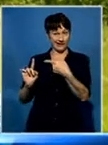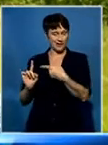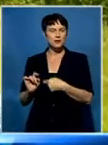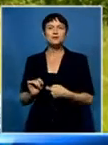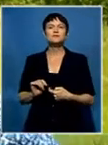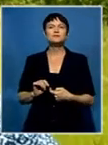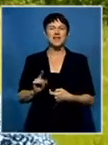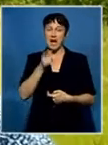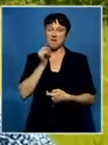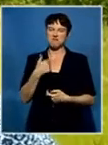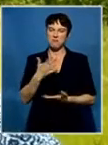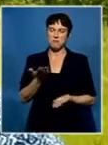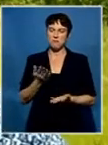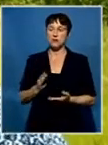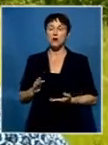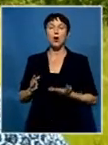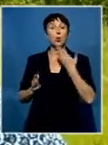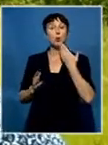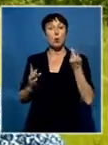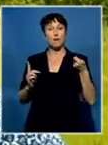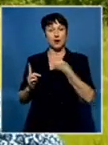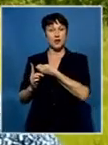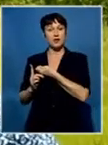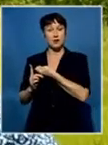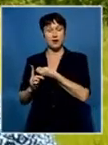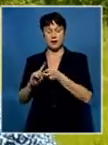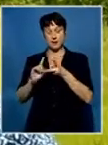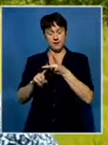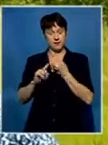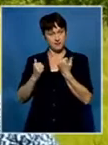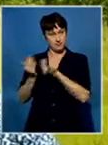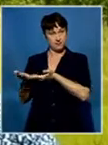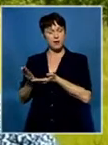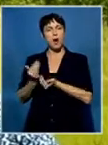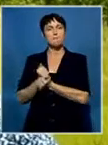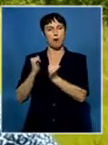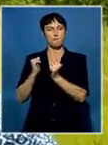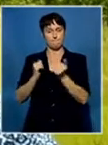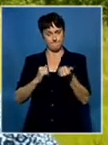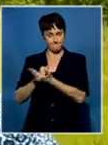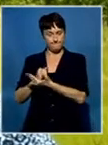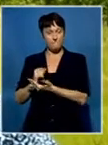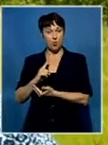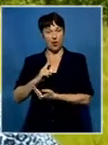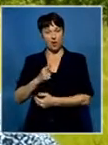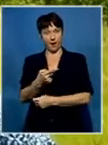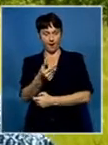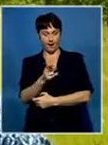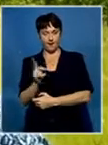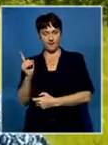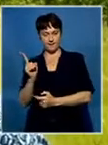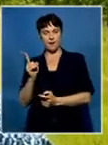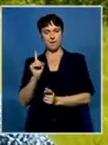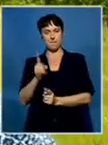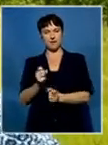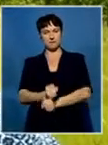money and the bombs to come and kill Chris Hany. But fortunately,